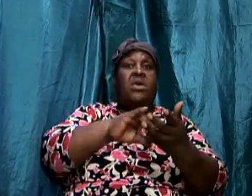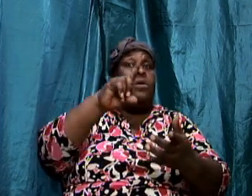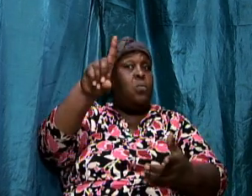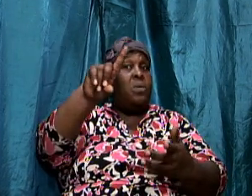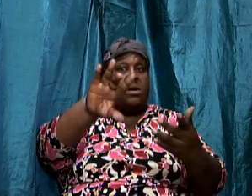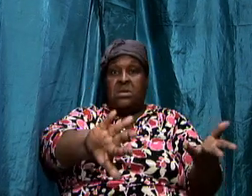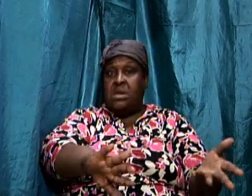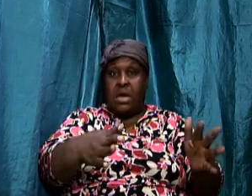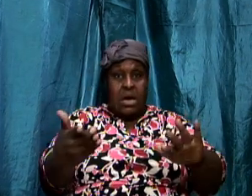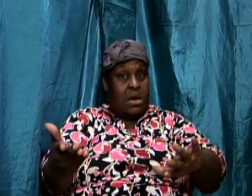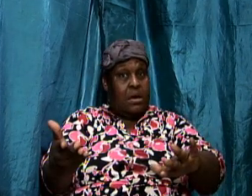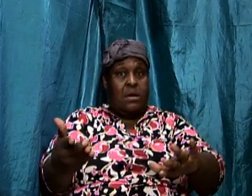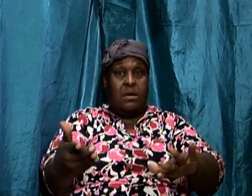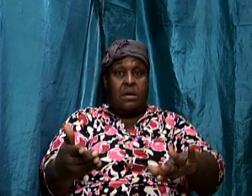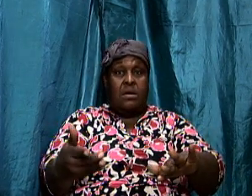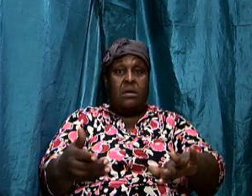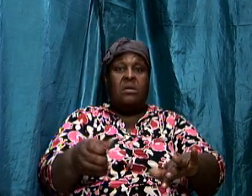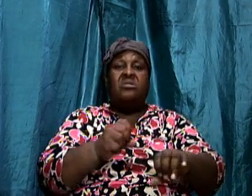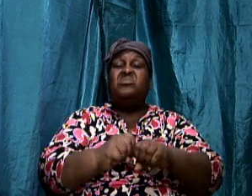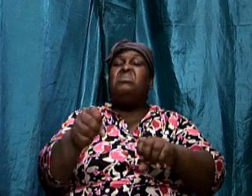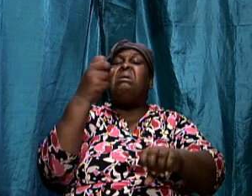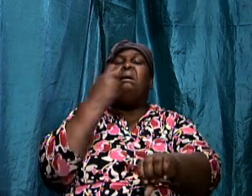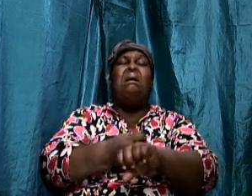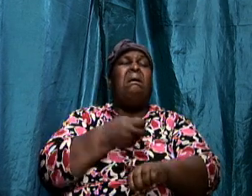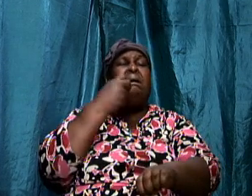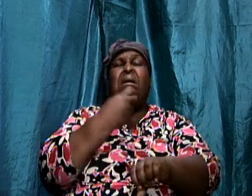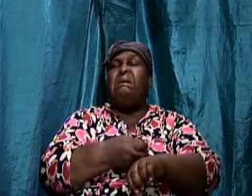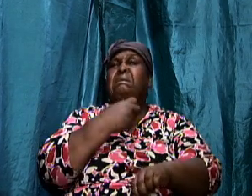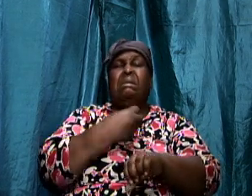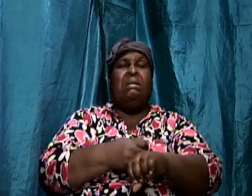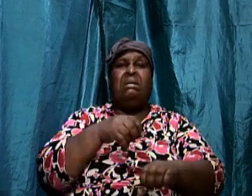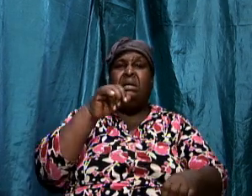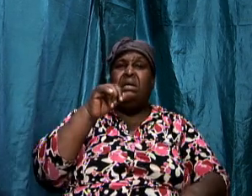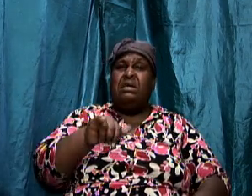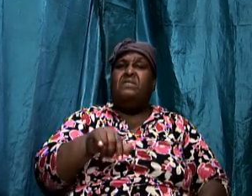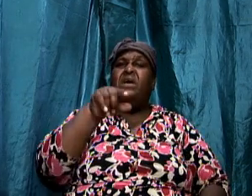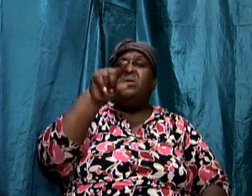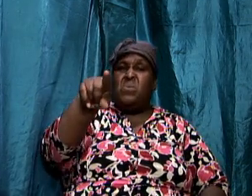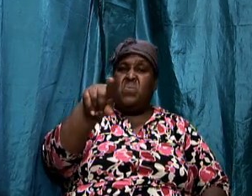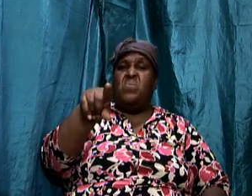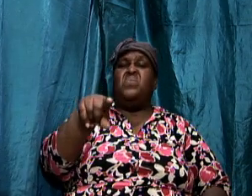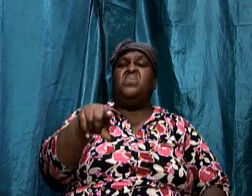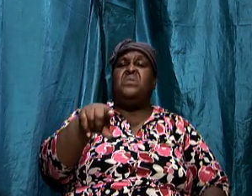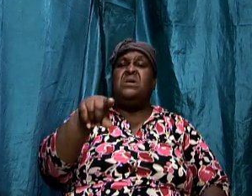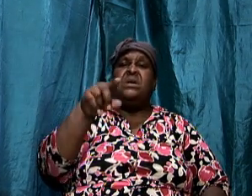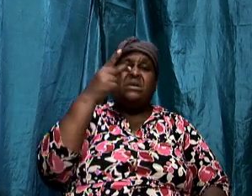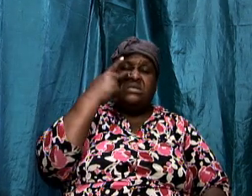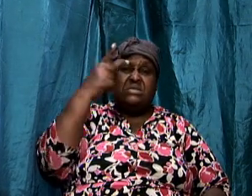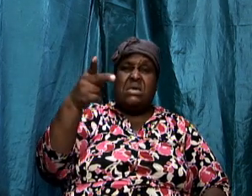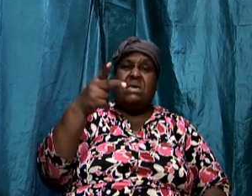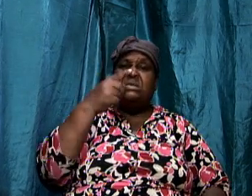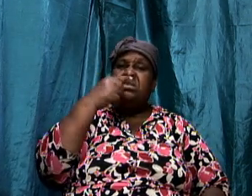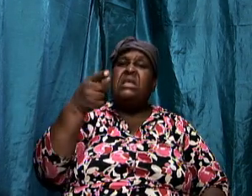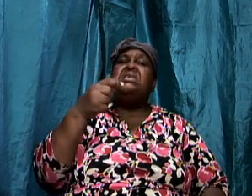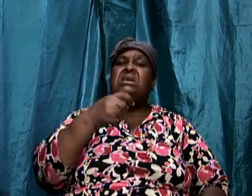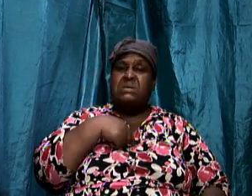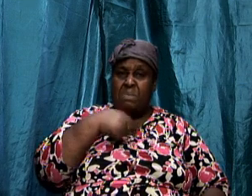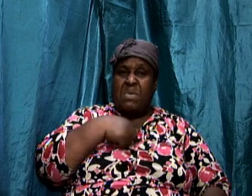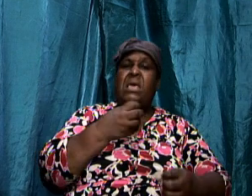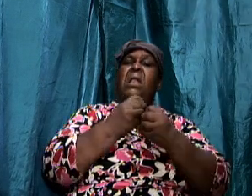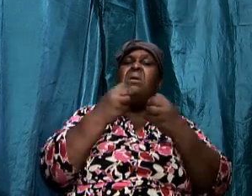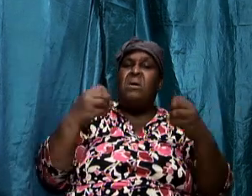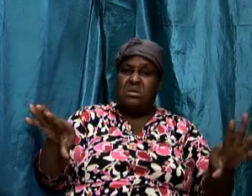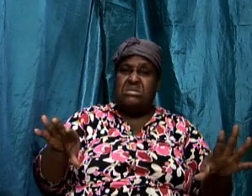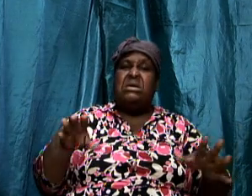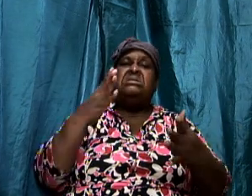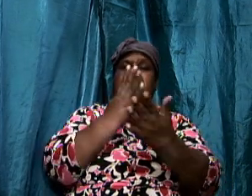so it is hardly that you are going to see somebody say all right i'll stop no they are not